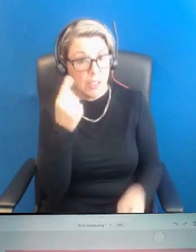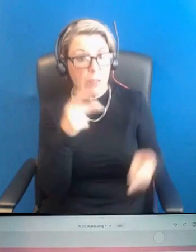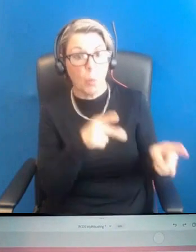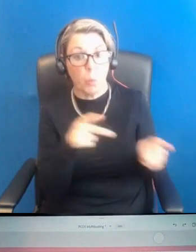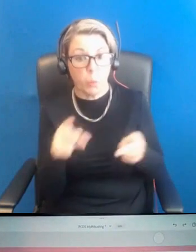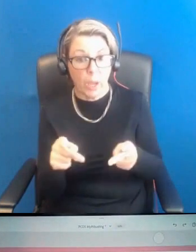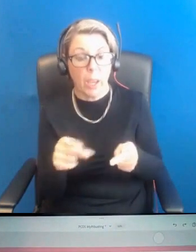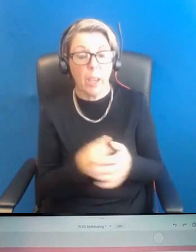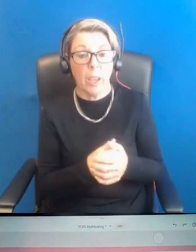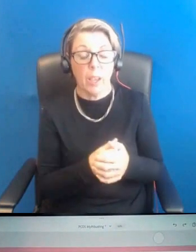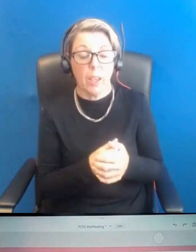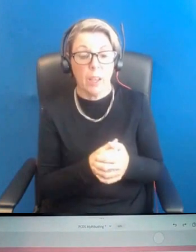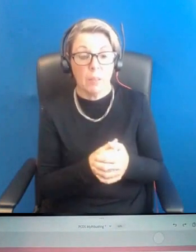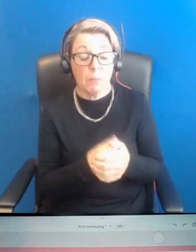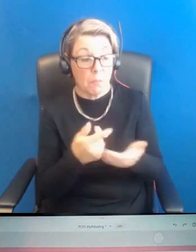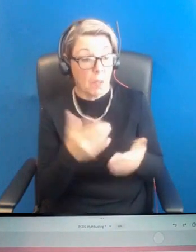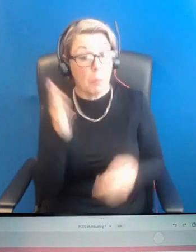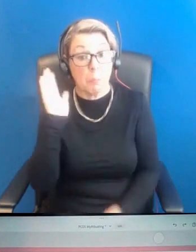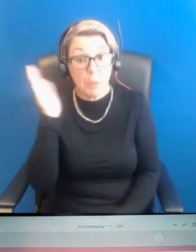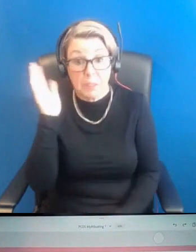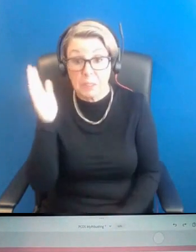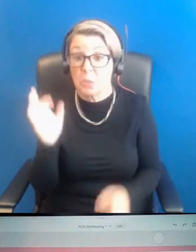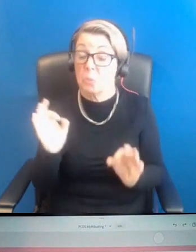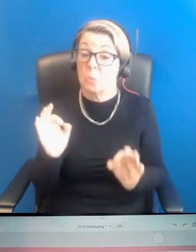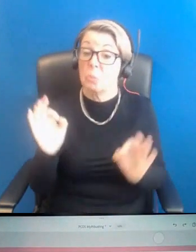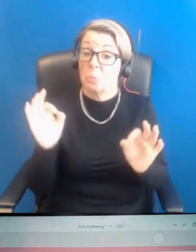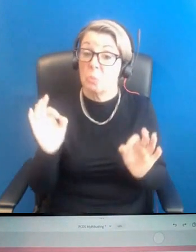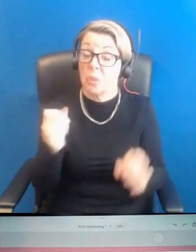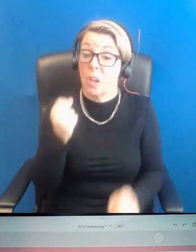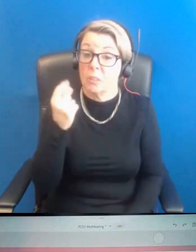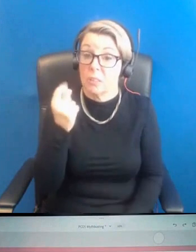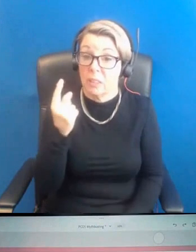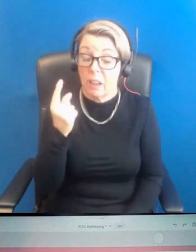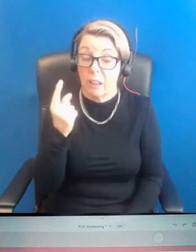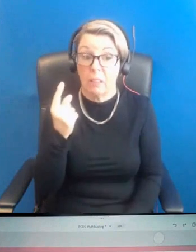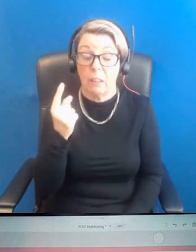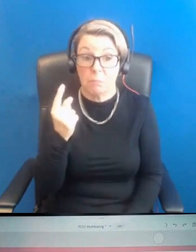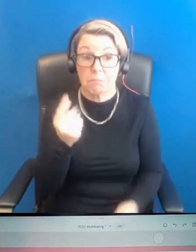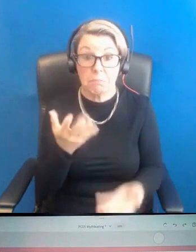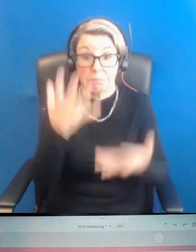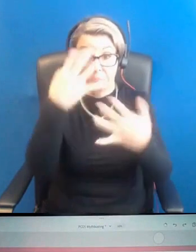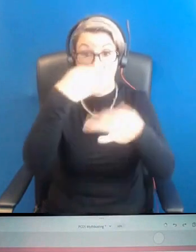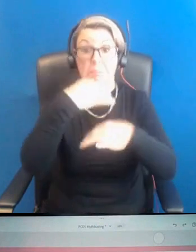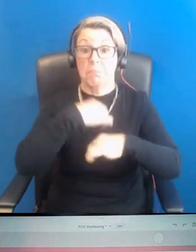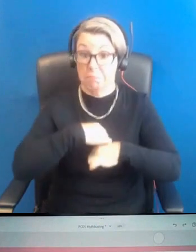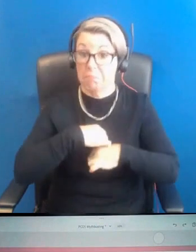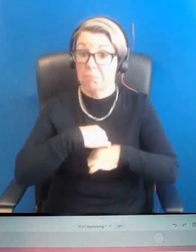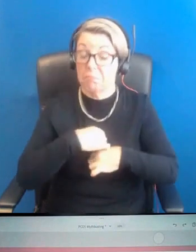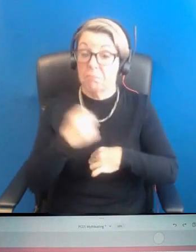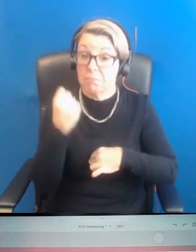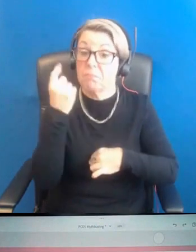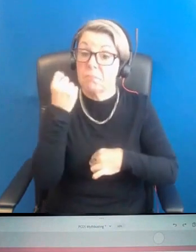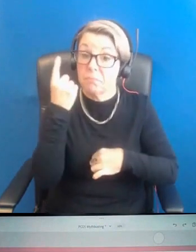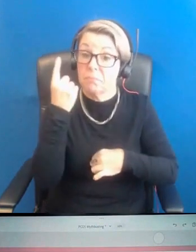you undertook that presentation so that even as lay people, we're able to get the gist of it. There's